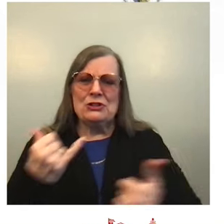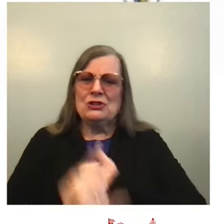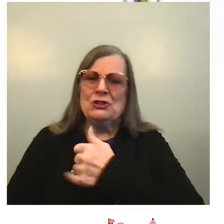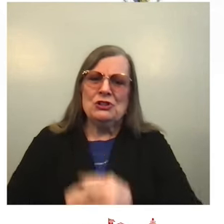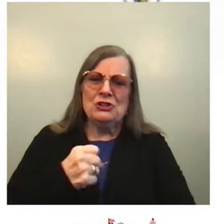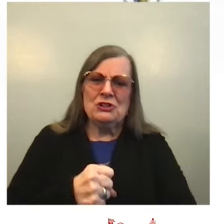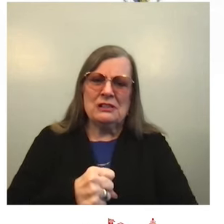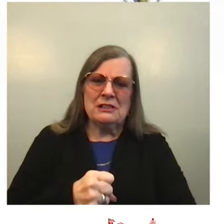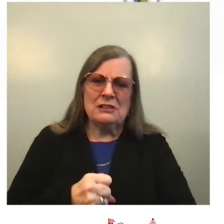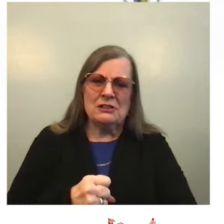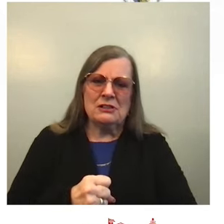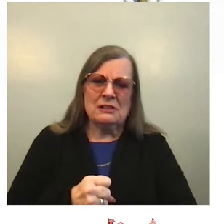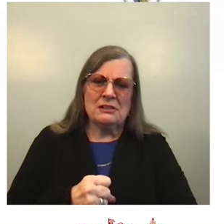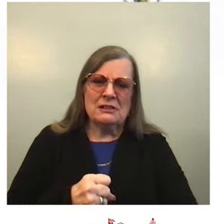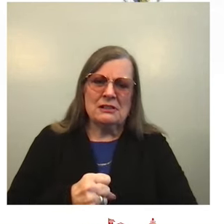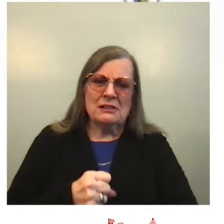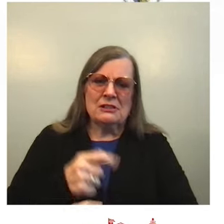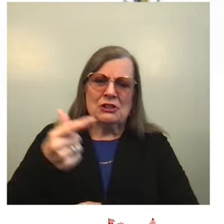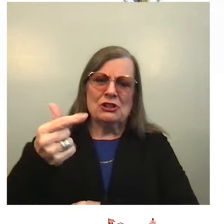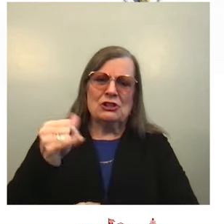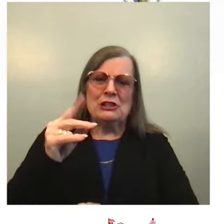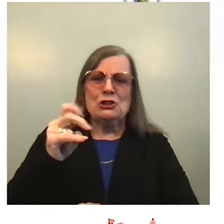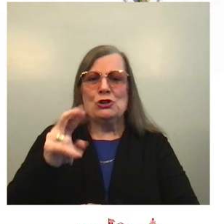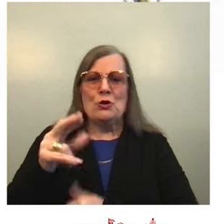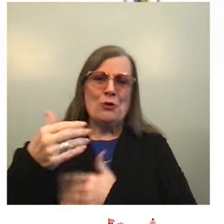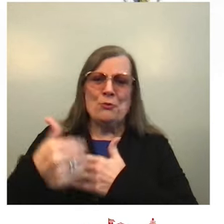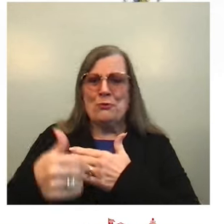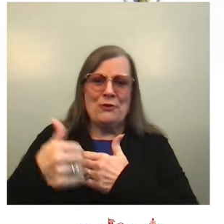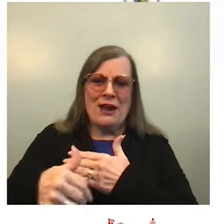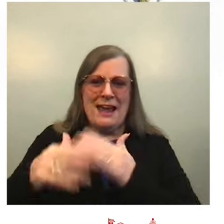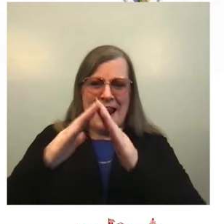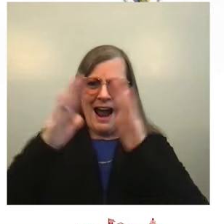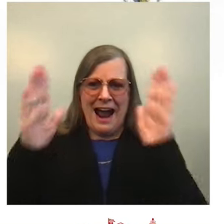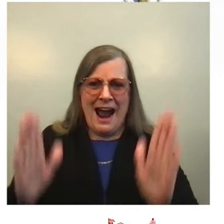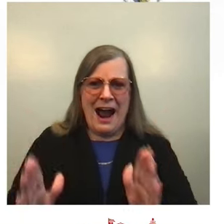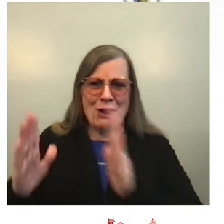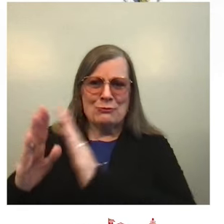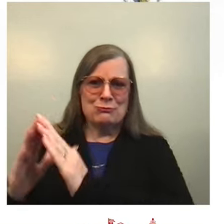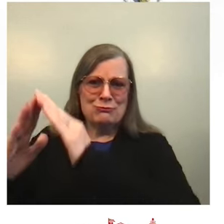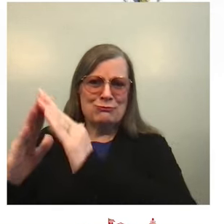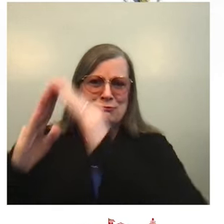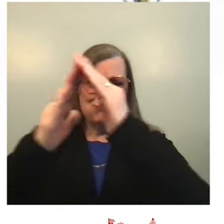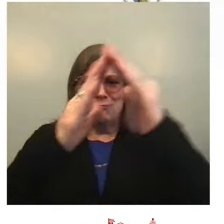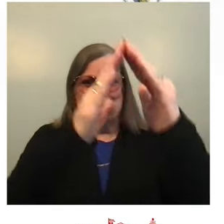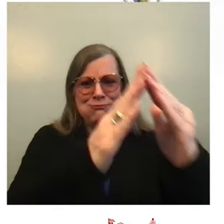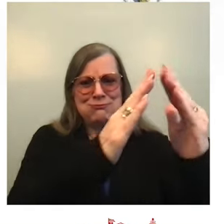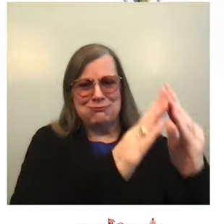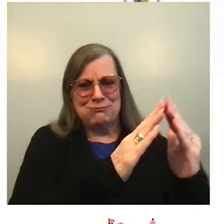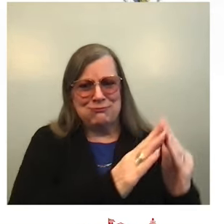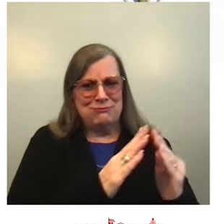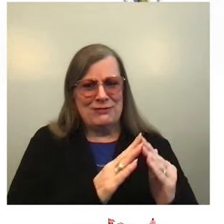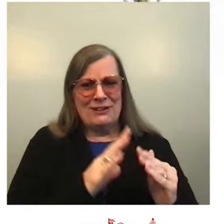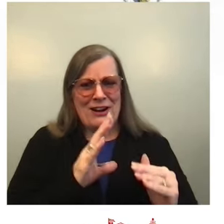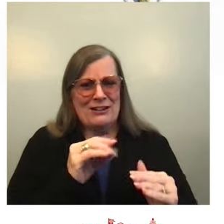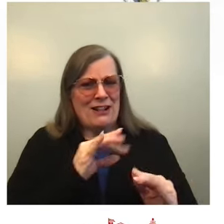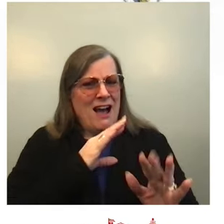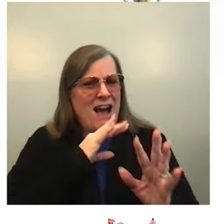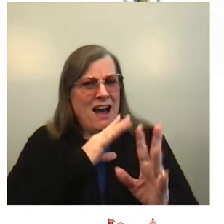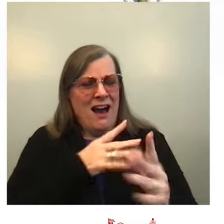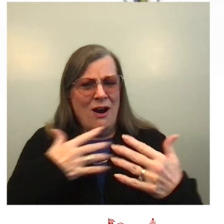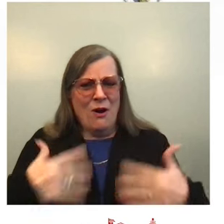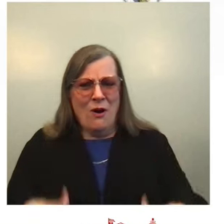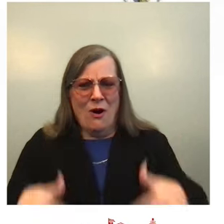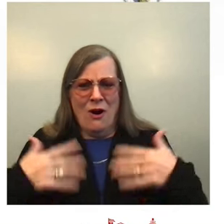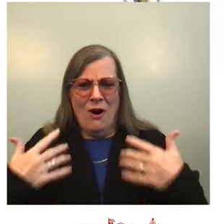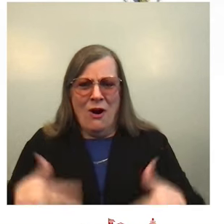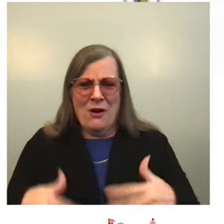Oh, my God. Susie, like, did, like, such an amazing job and all her volunteers. It recreates, it creates the classic